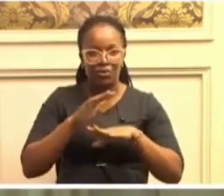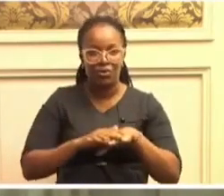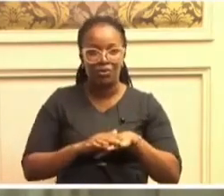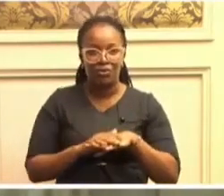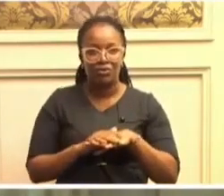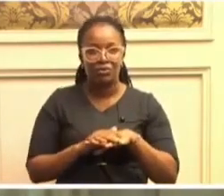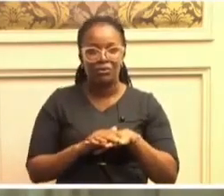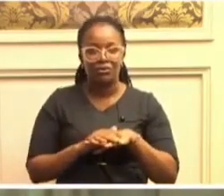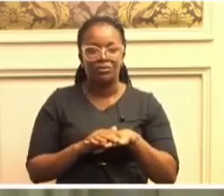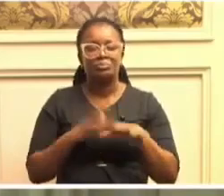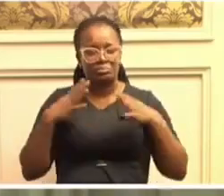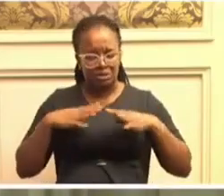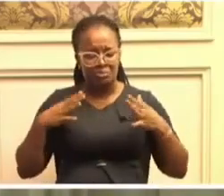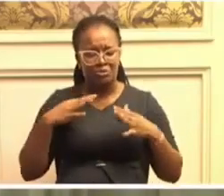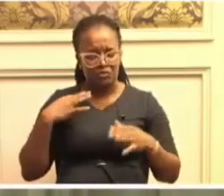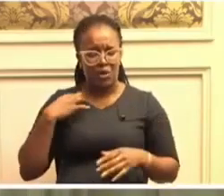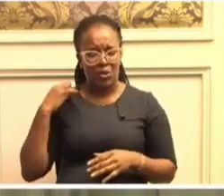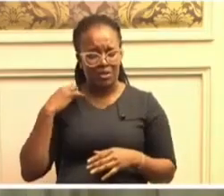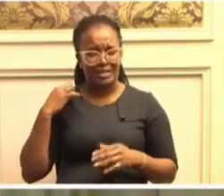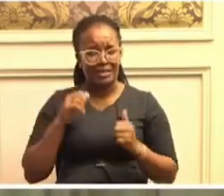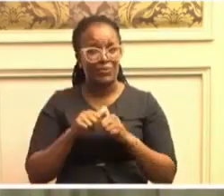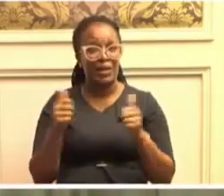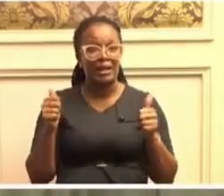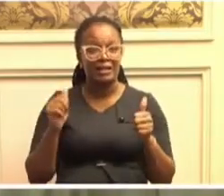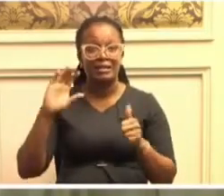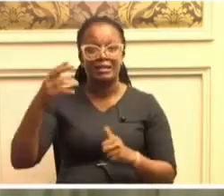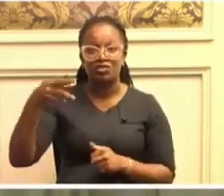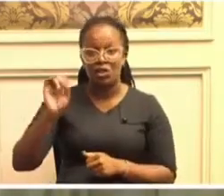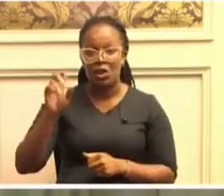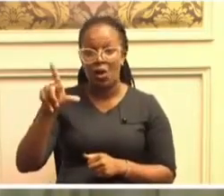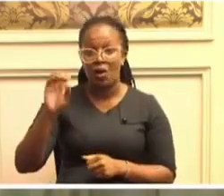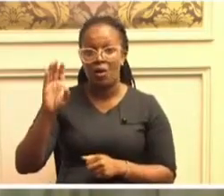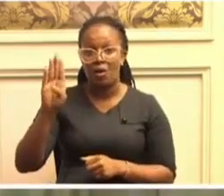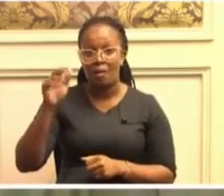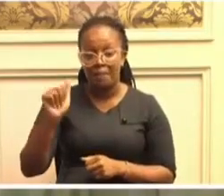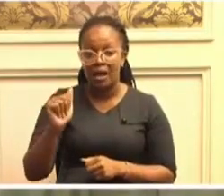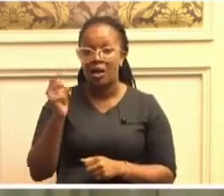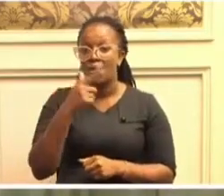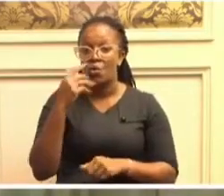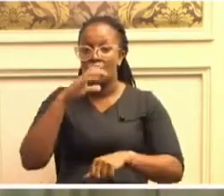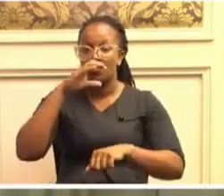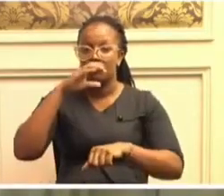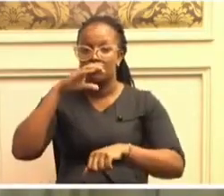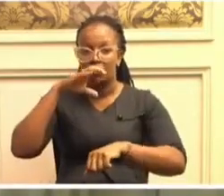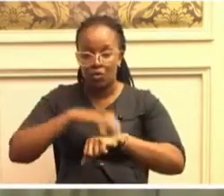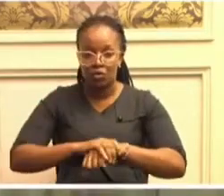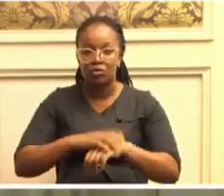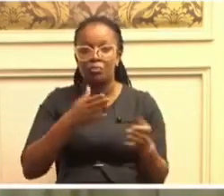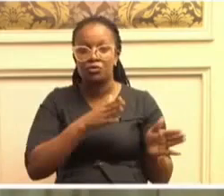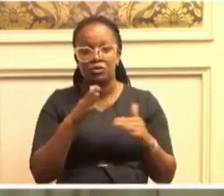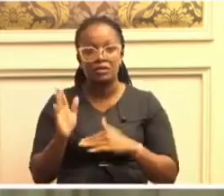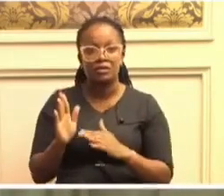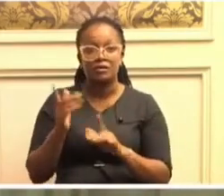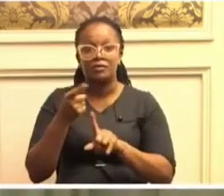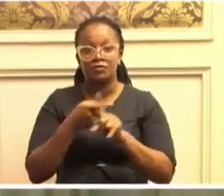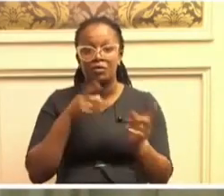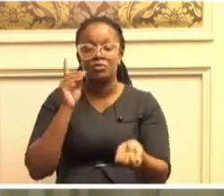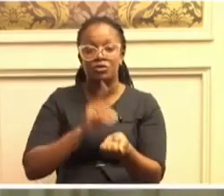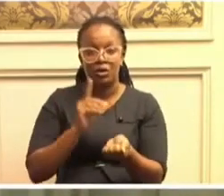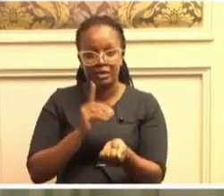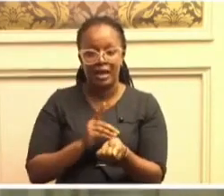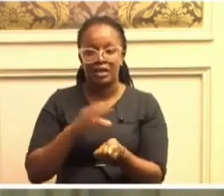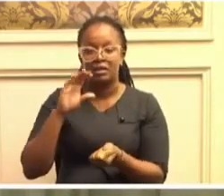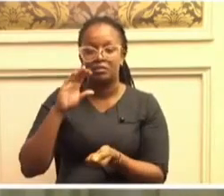Sacrifices had to be made. Chiloba, the one who took over from Dr. Kenneth Kaunda, had to be jailed for the message to be passed.